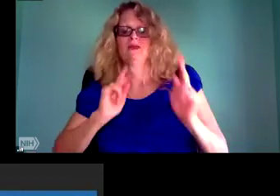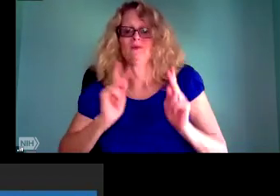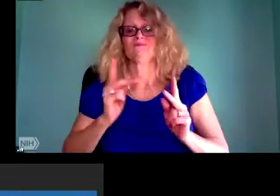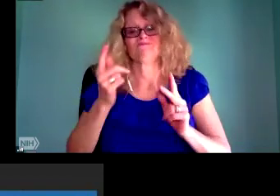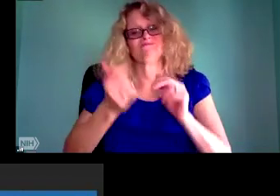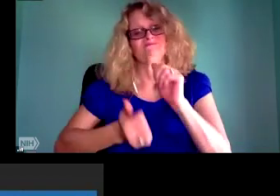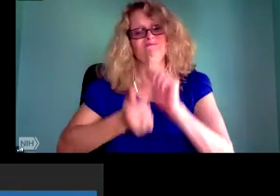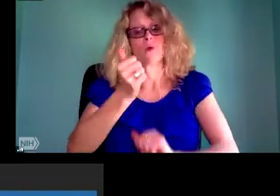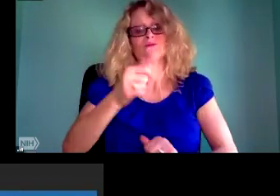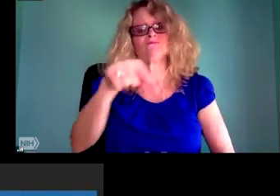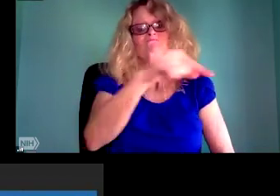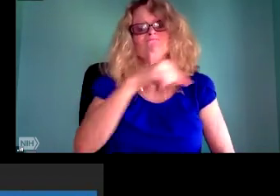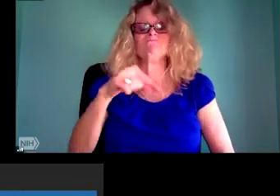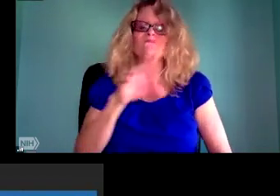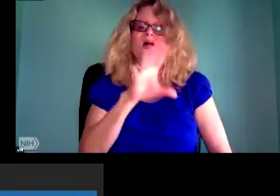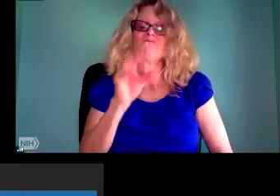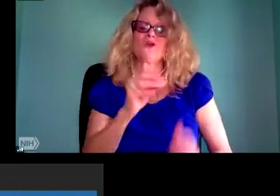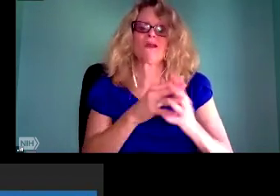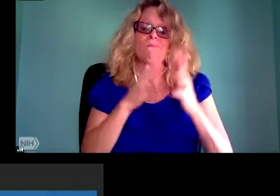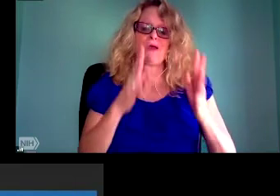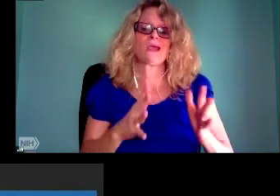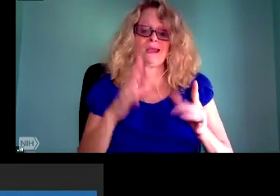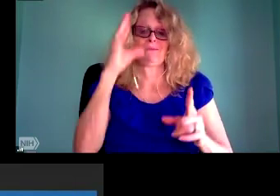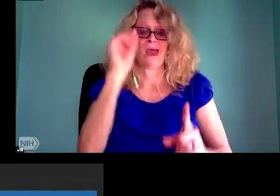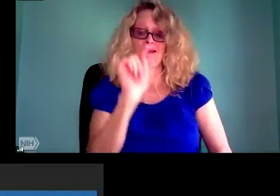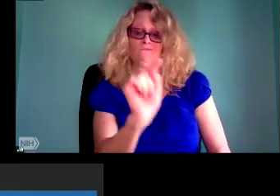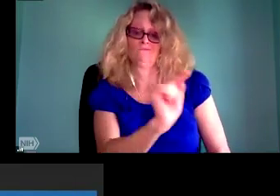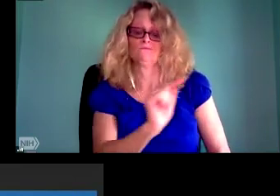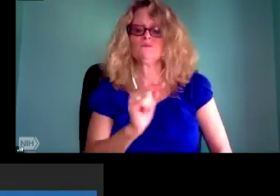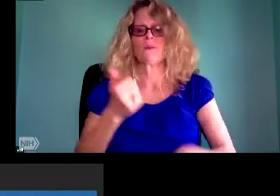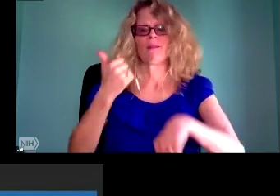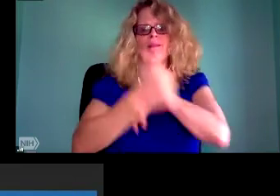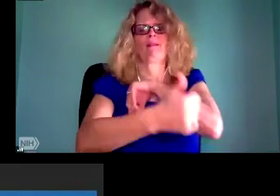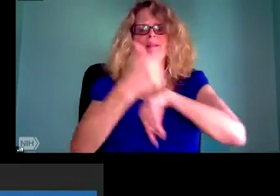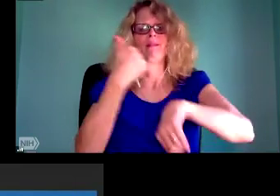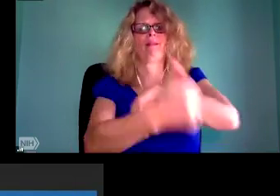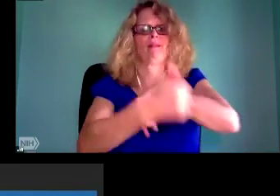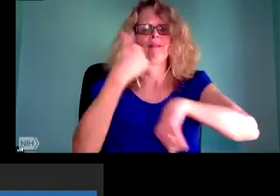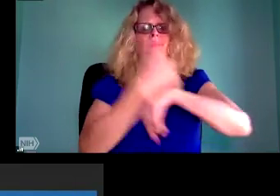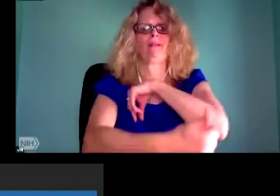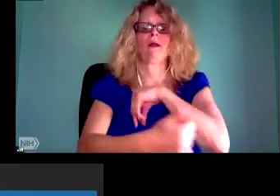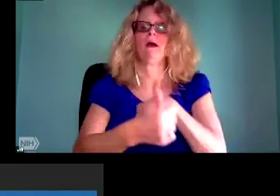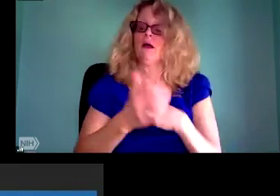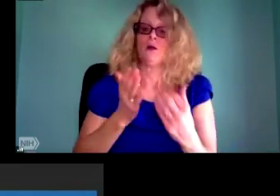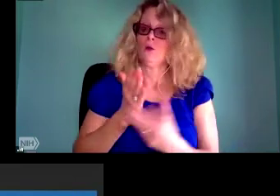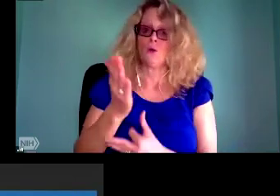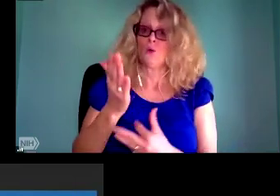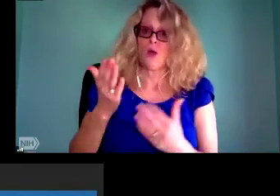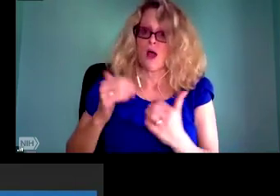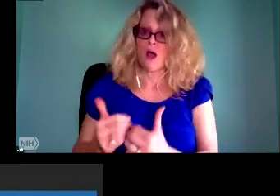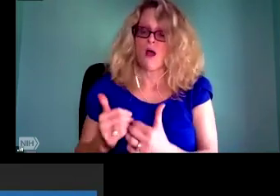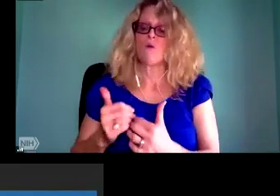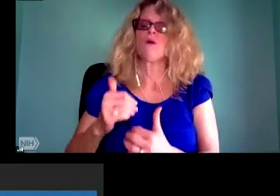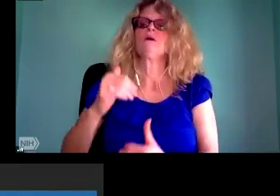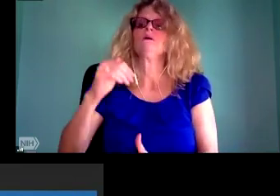limits of AI are. And I bring this conversation to this community because I think that what scholars and librarians